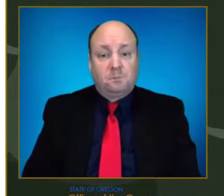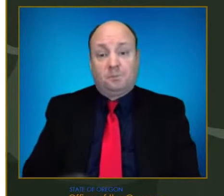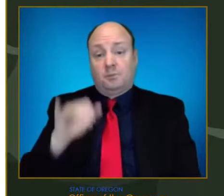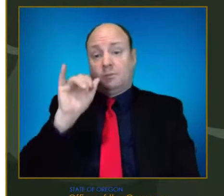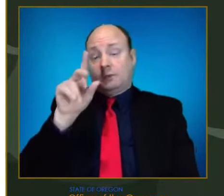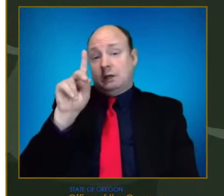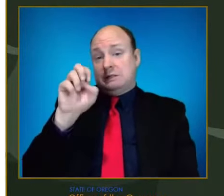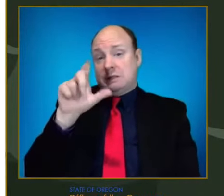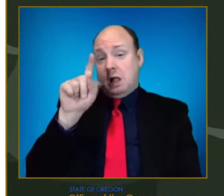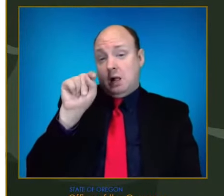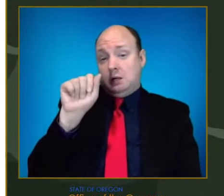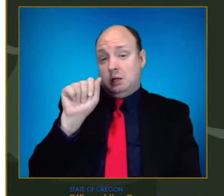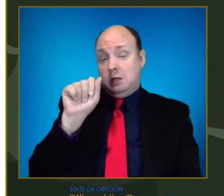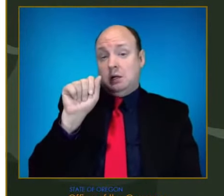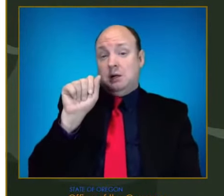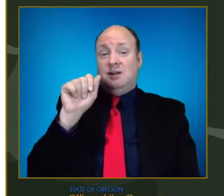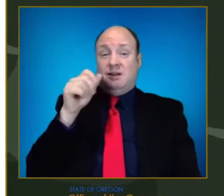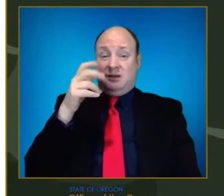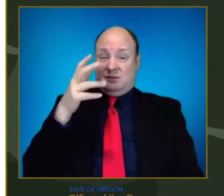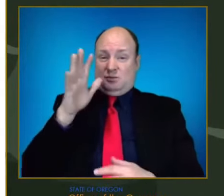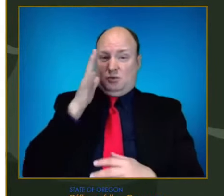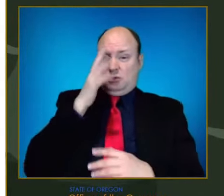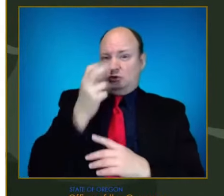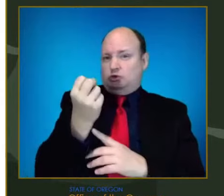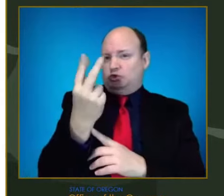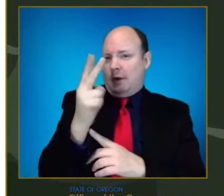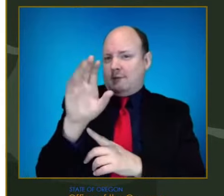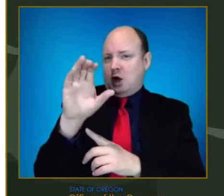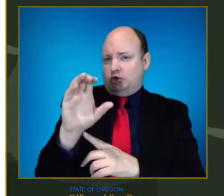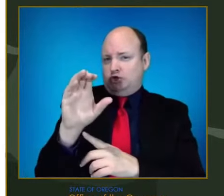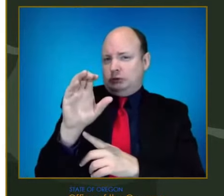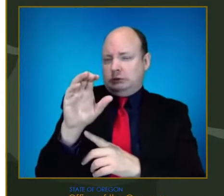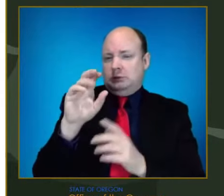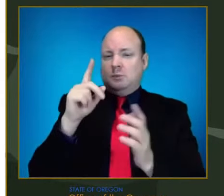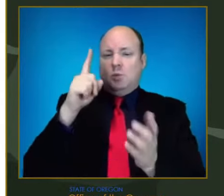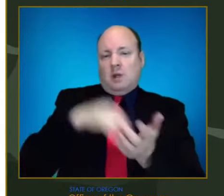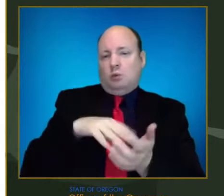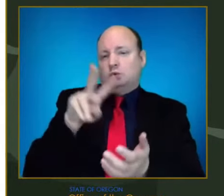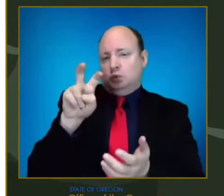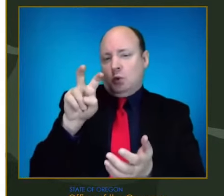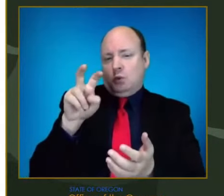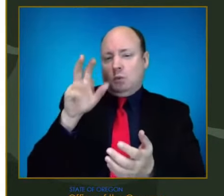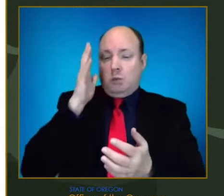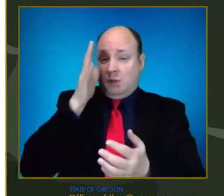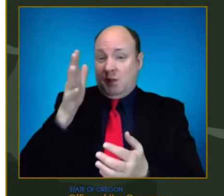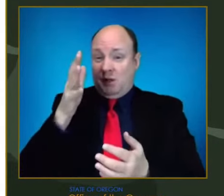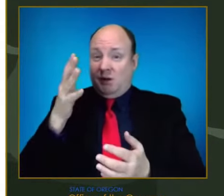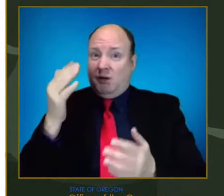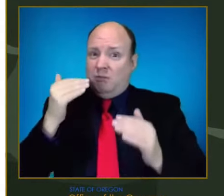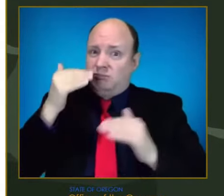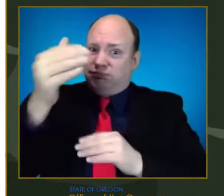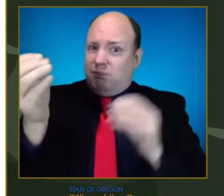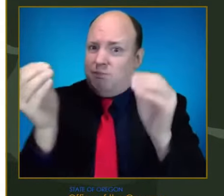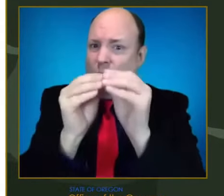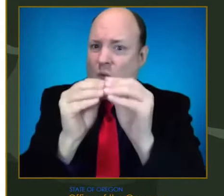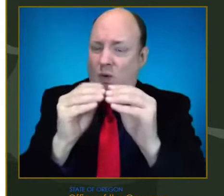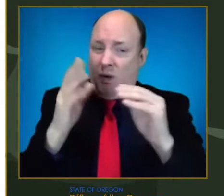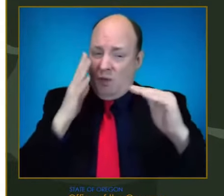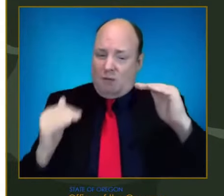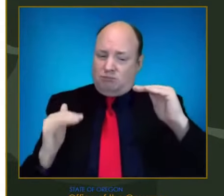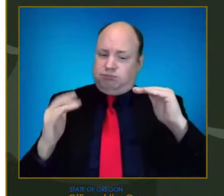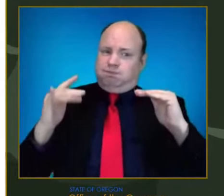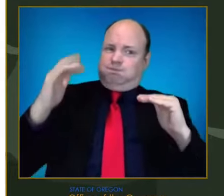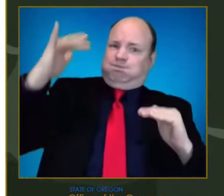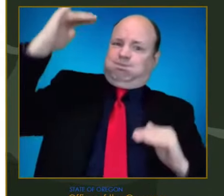So just from that, you can realize what magnitude we're talking about. It's much higher than before. Um, this is, you know, the,